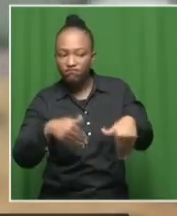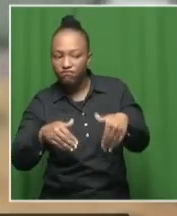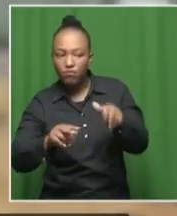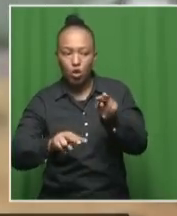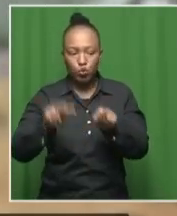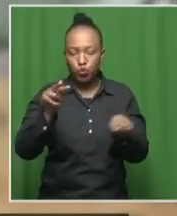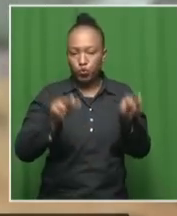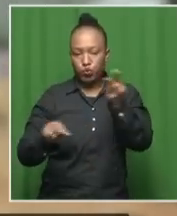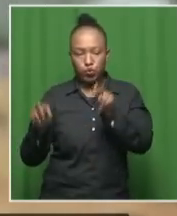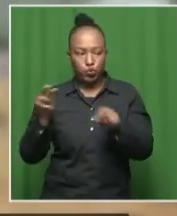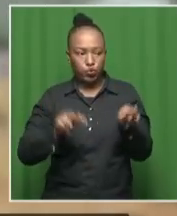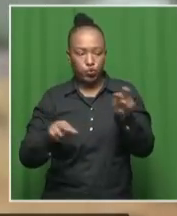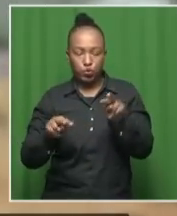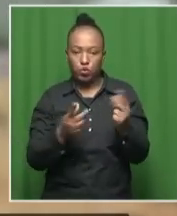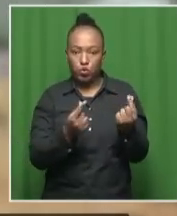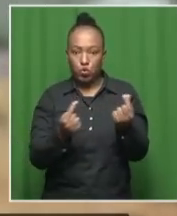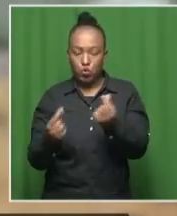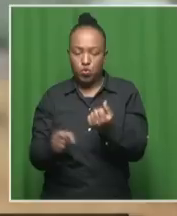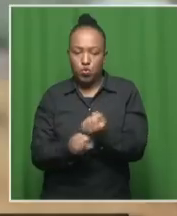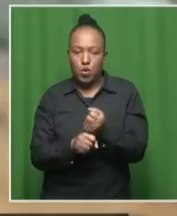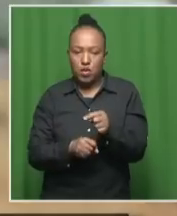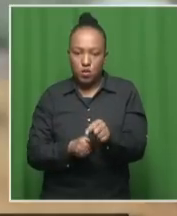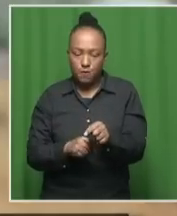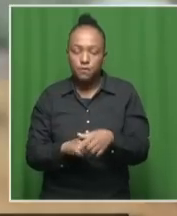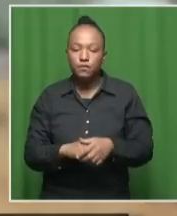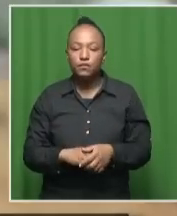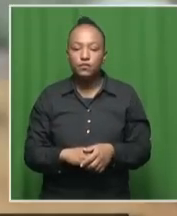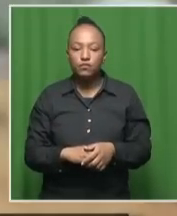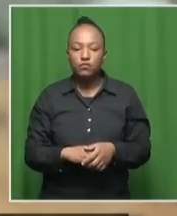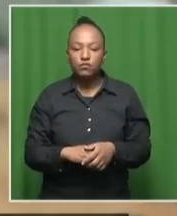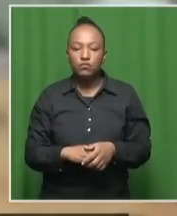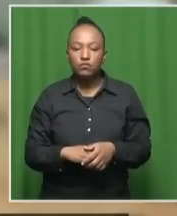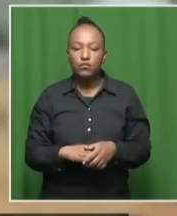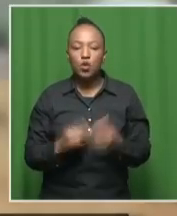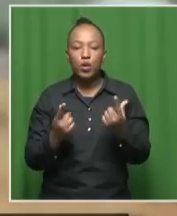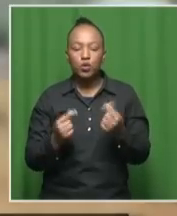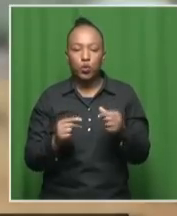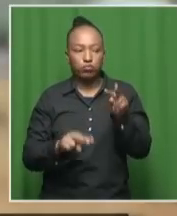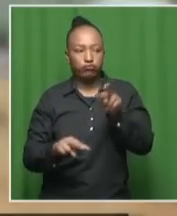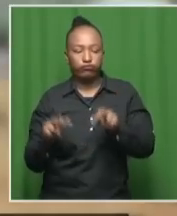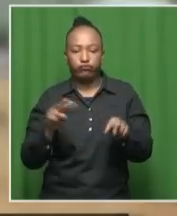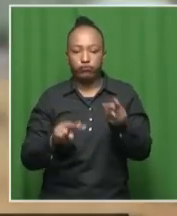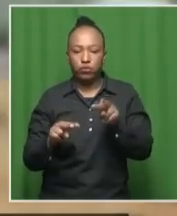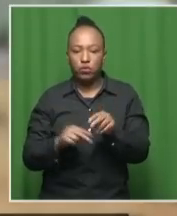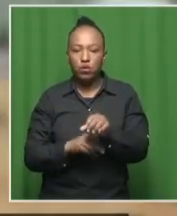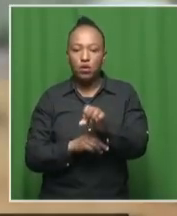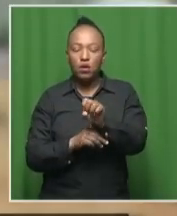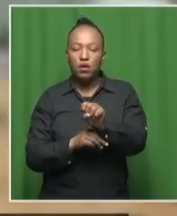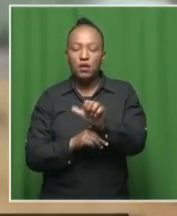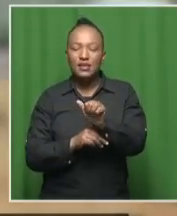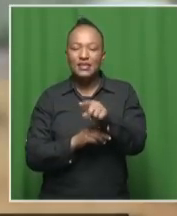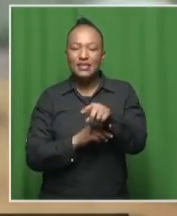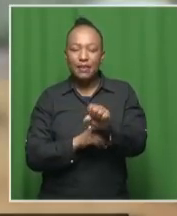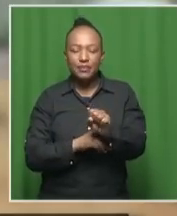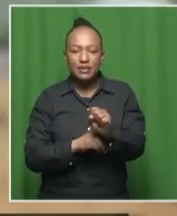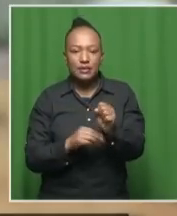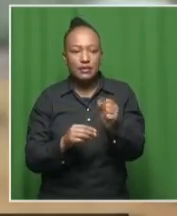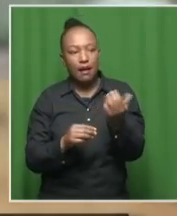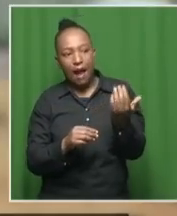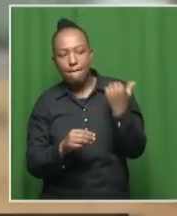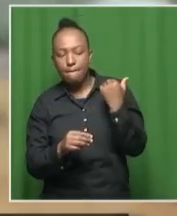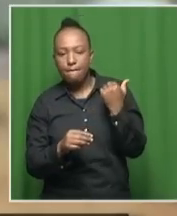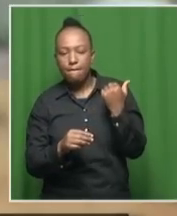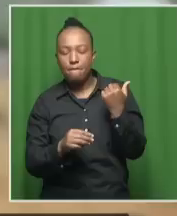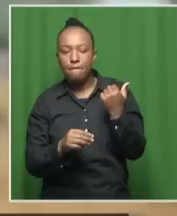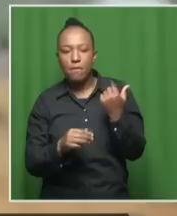you'll find that we will do a parade and then SAPS, they will not come in. So,